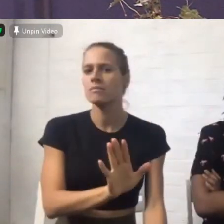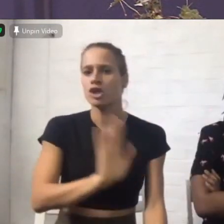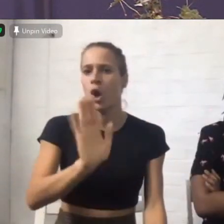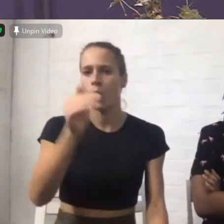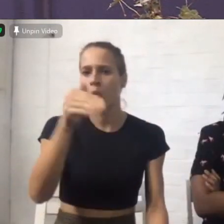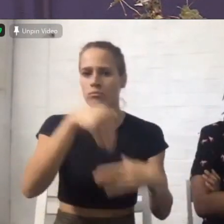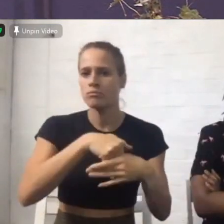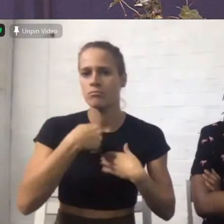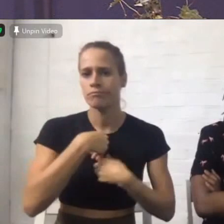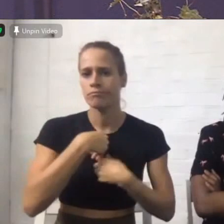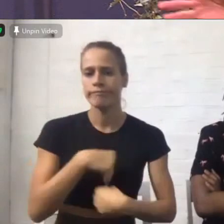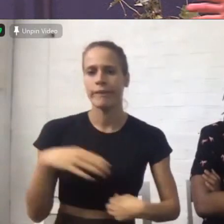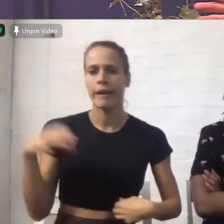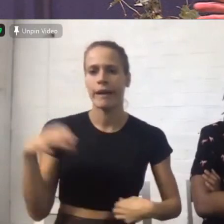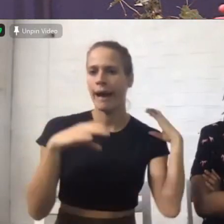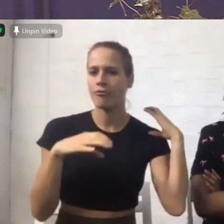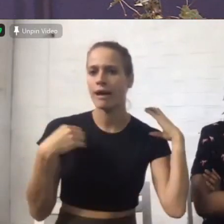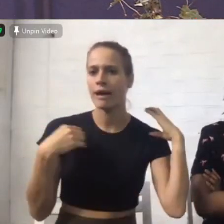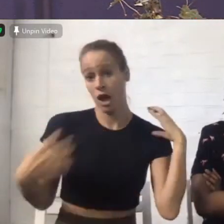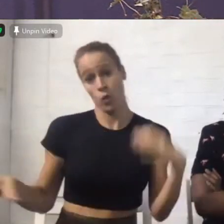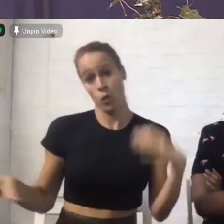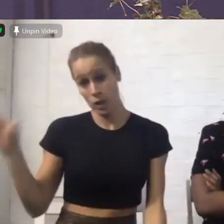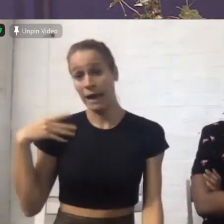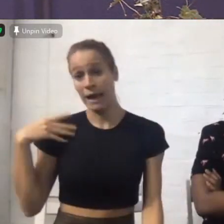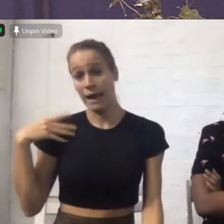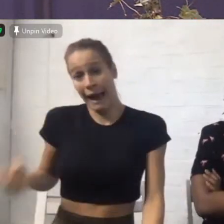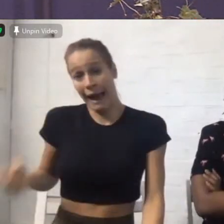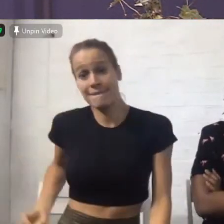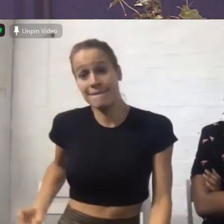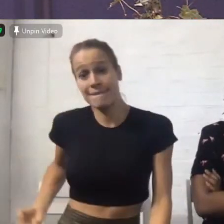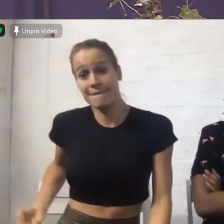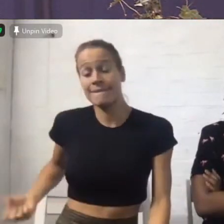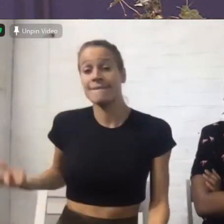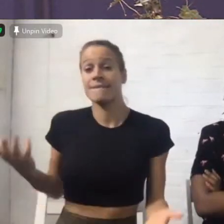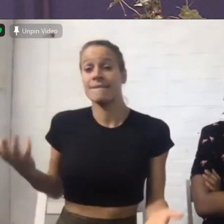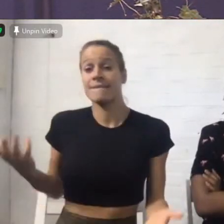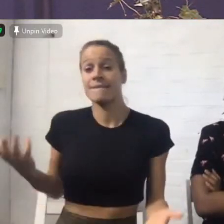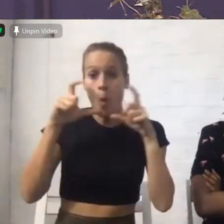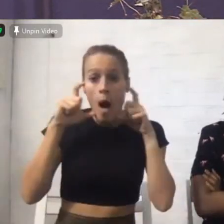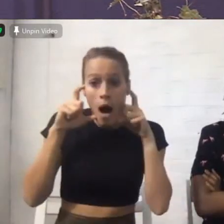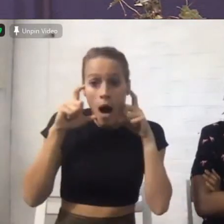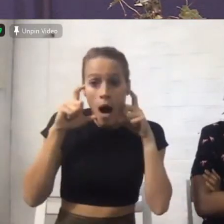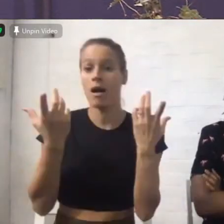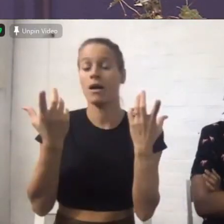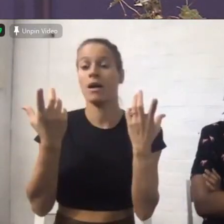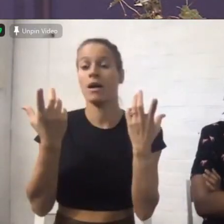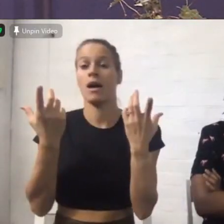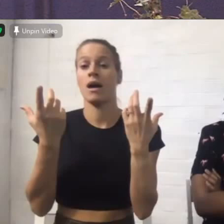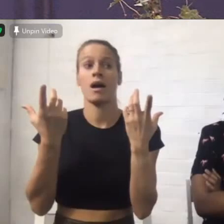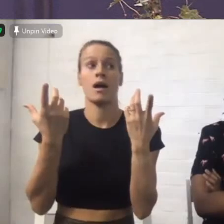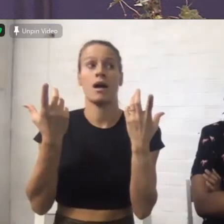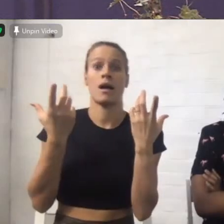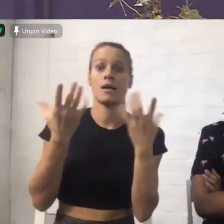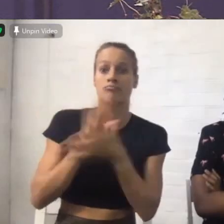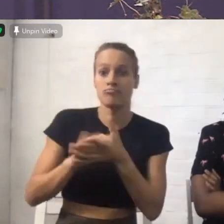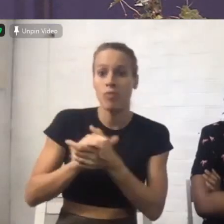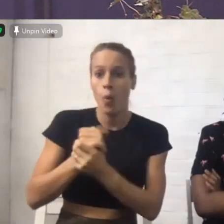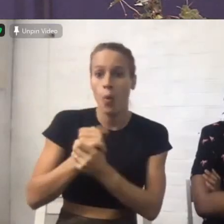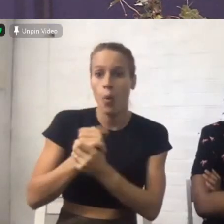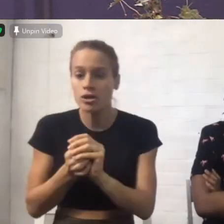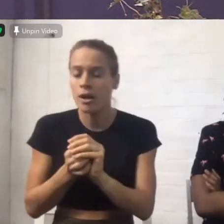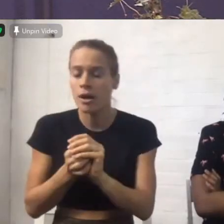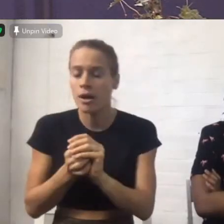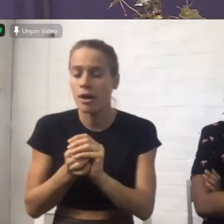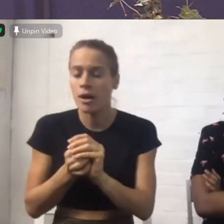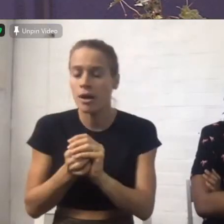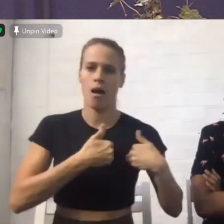you can carry all that stuff in your bag but please don't carry fear in your heart because it's time to